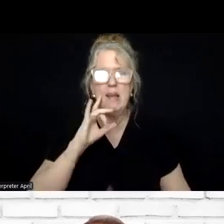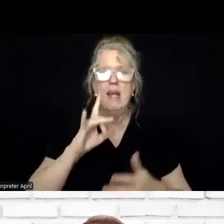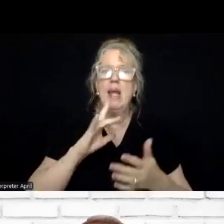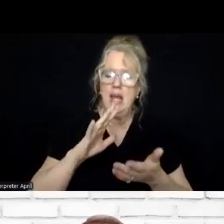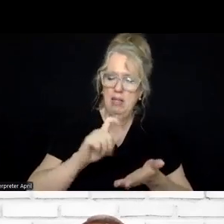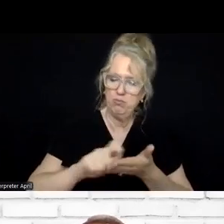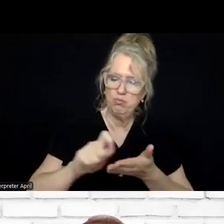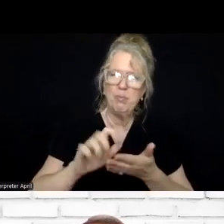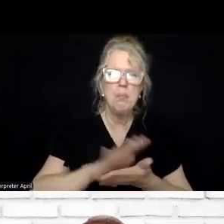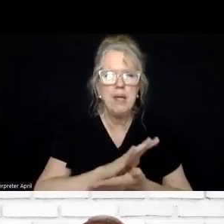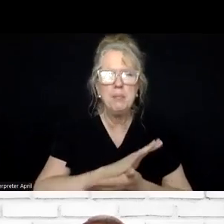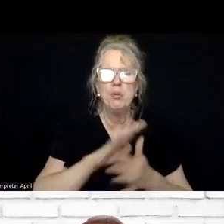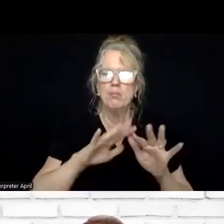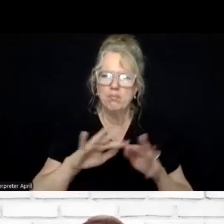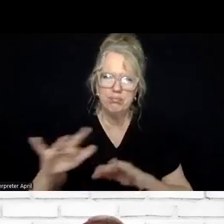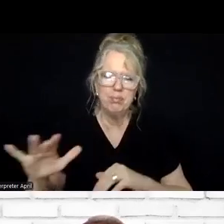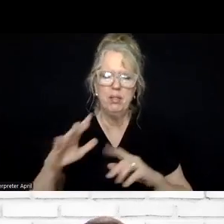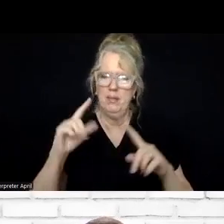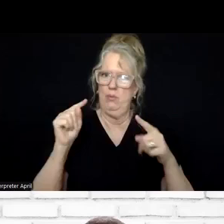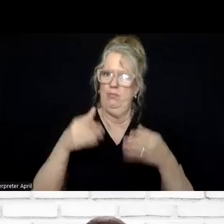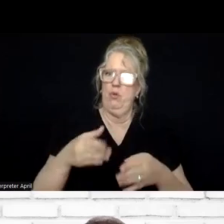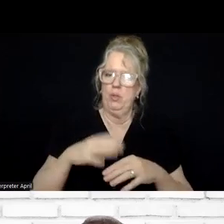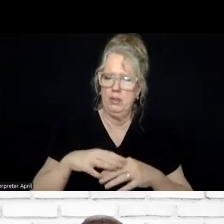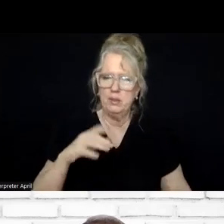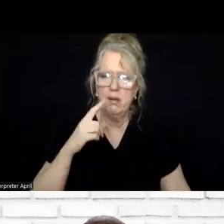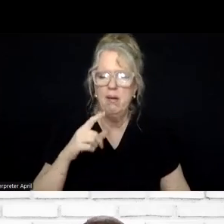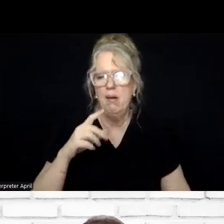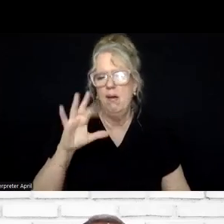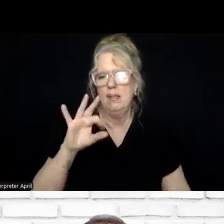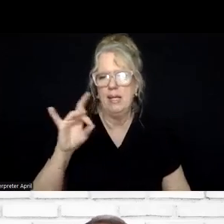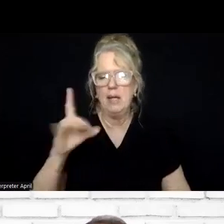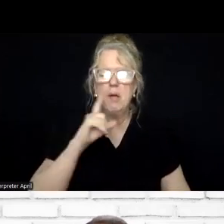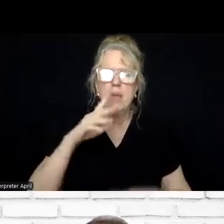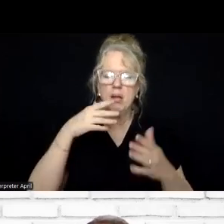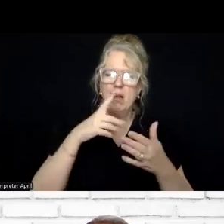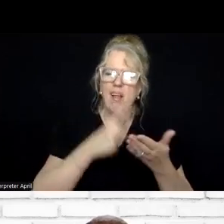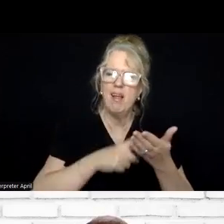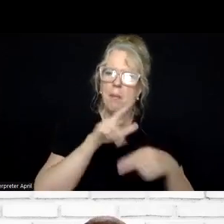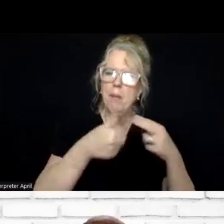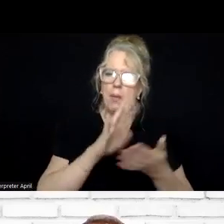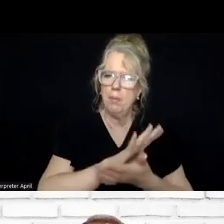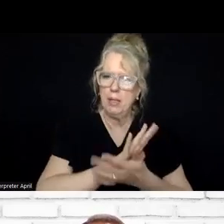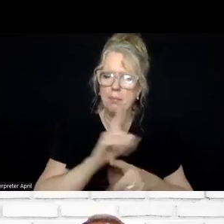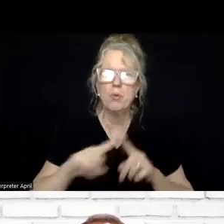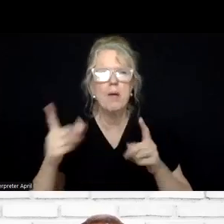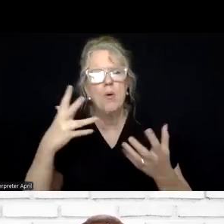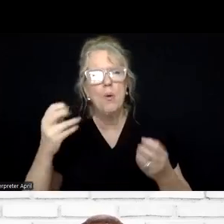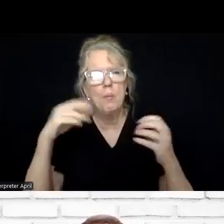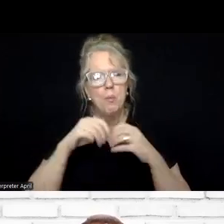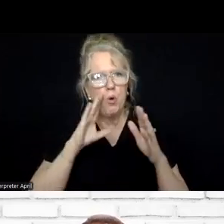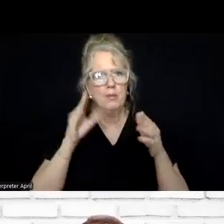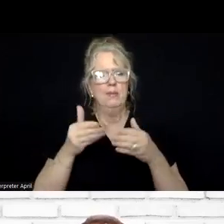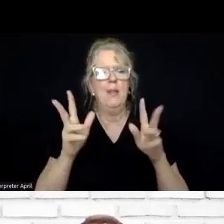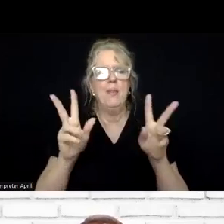been written in that regard. And while I won't go over all of the papers or otherwise, I wanted to just kind of centralize the